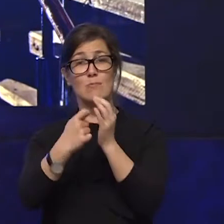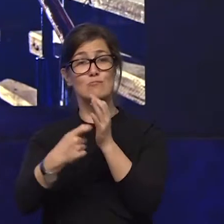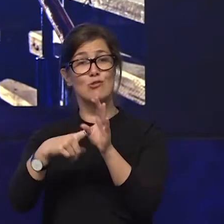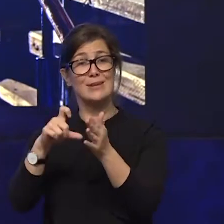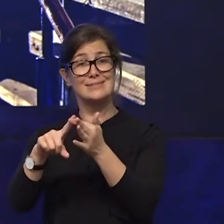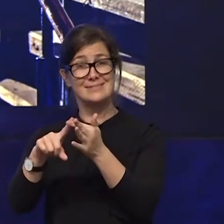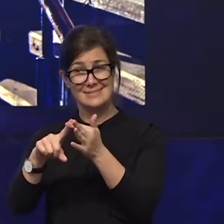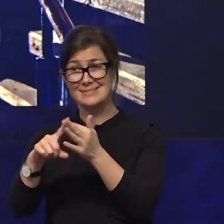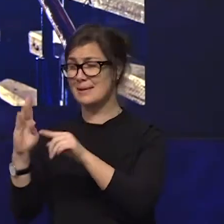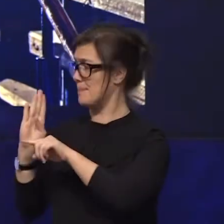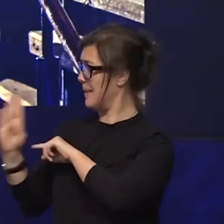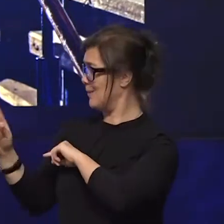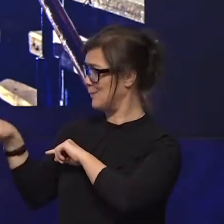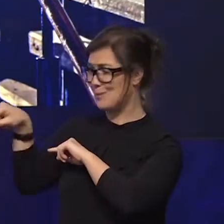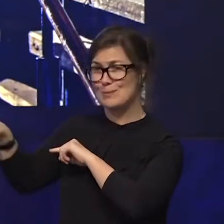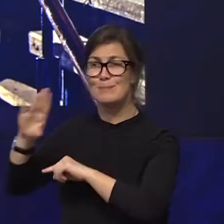and the panel